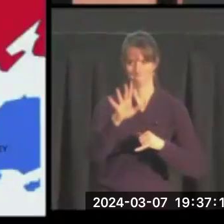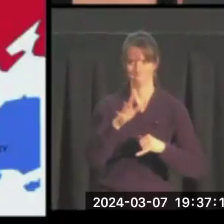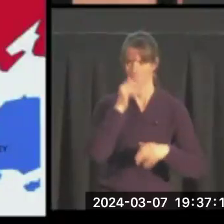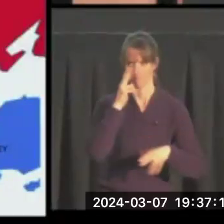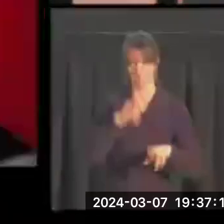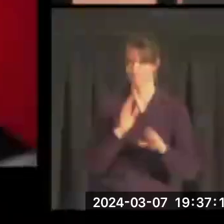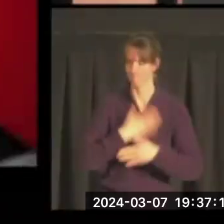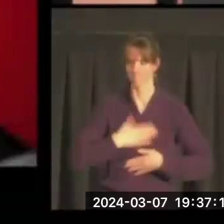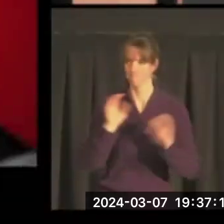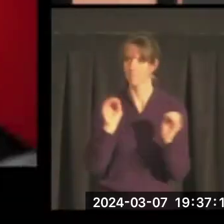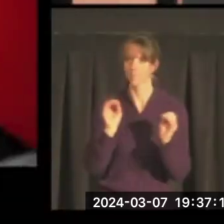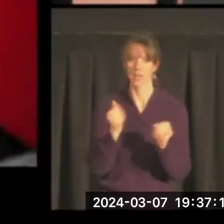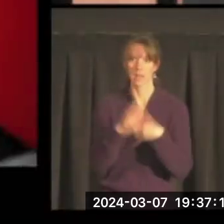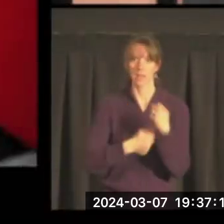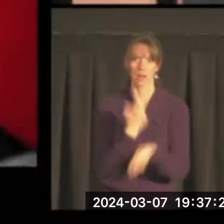In 1949,